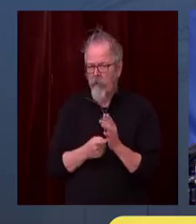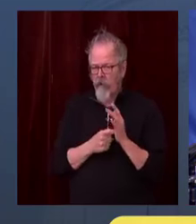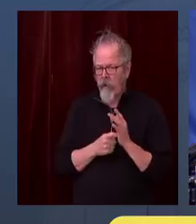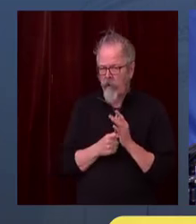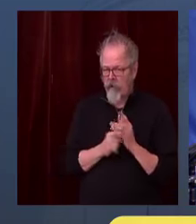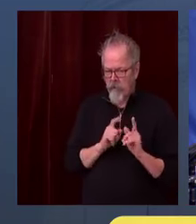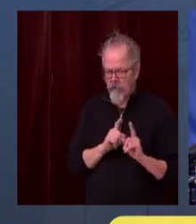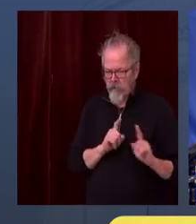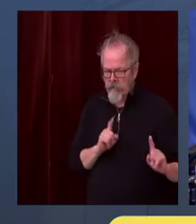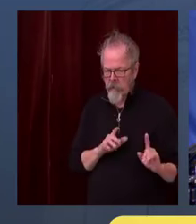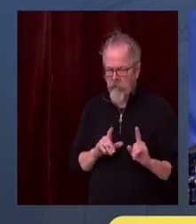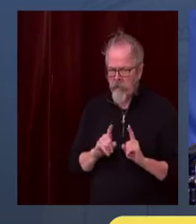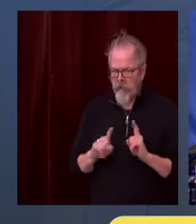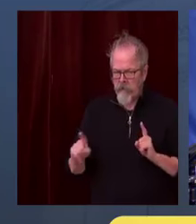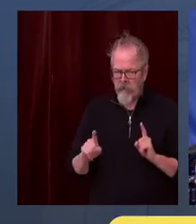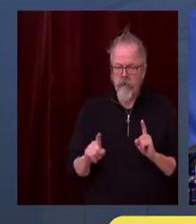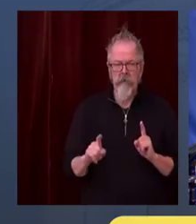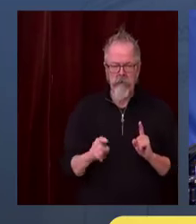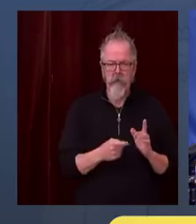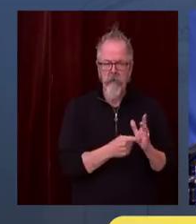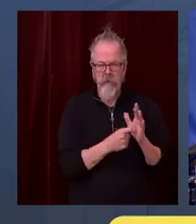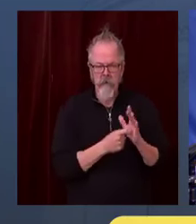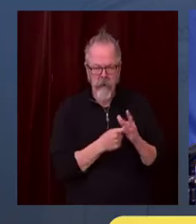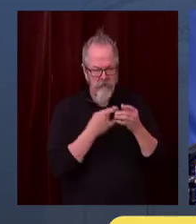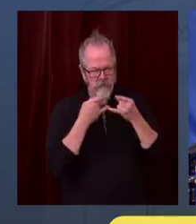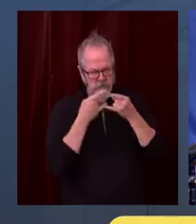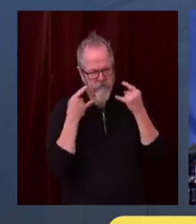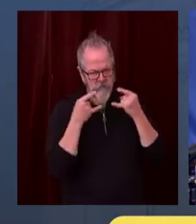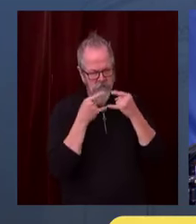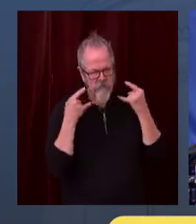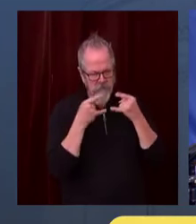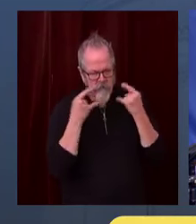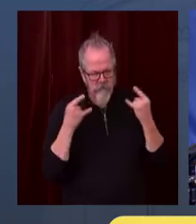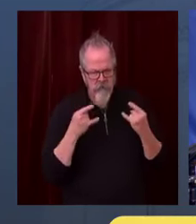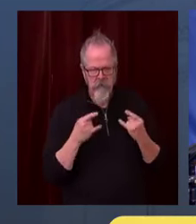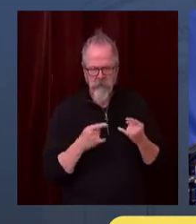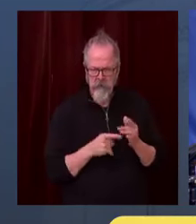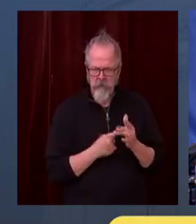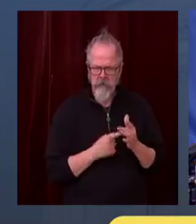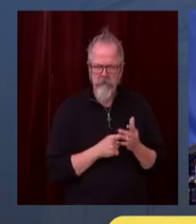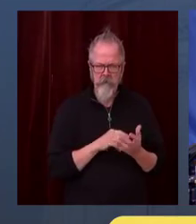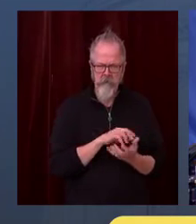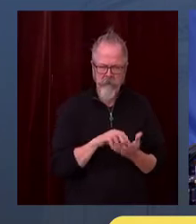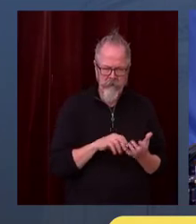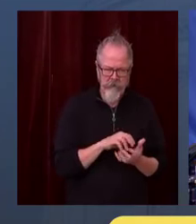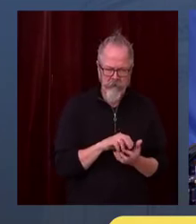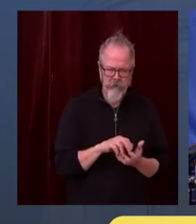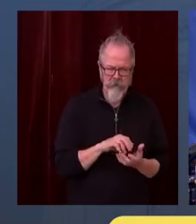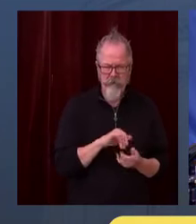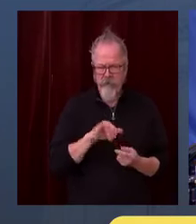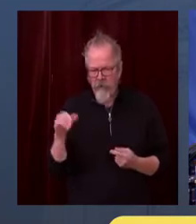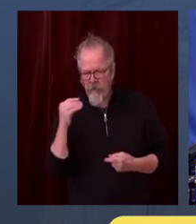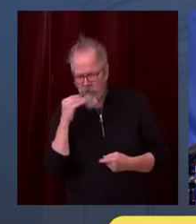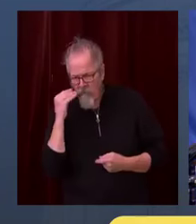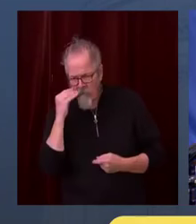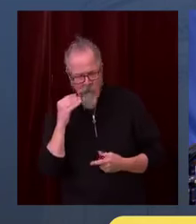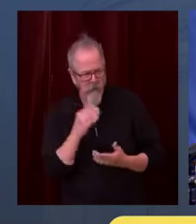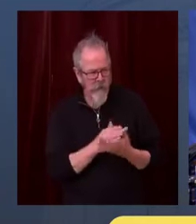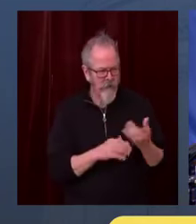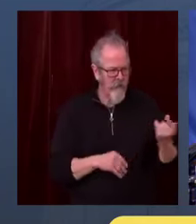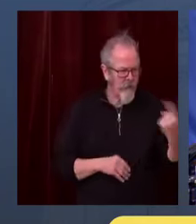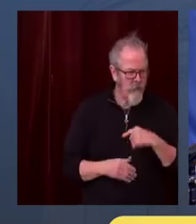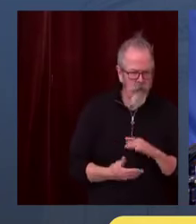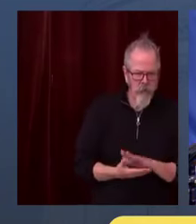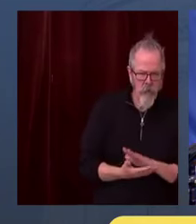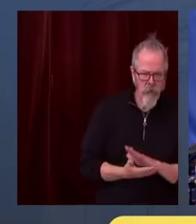And they have found a way to spread students out, maybe have hybrid programs. And we've had a number of districts that have been quite successful in the state in this regard.